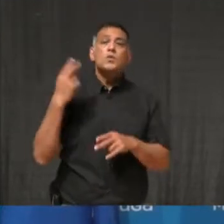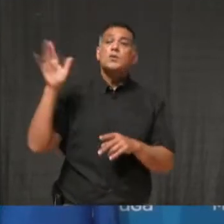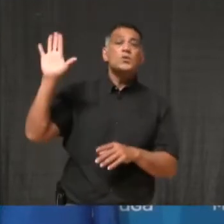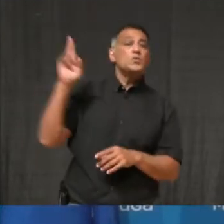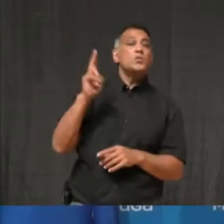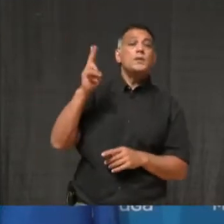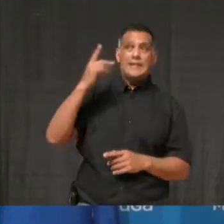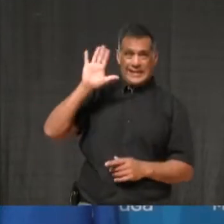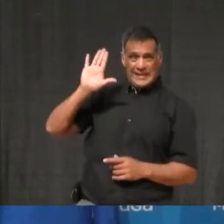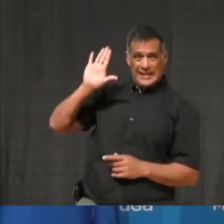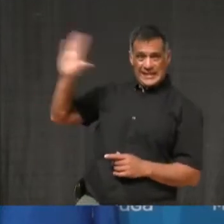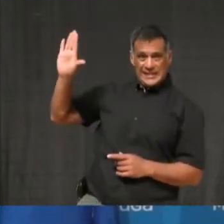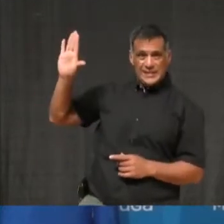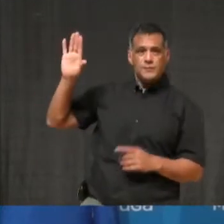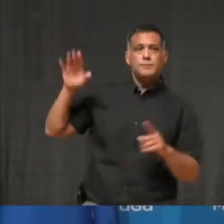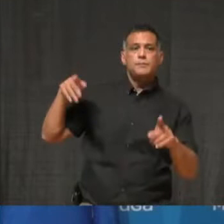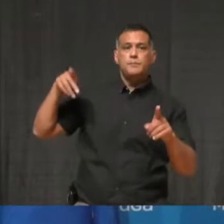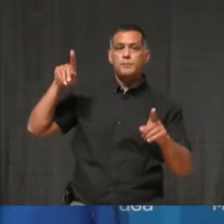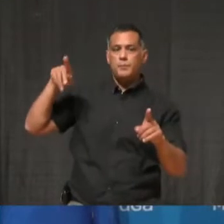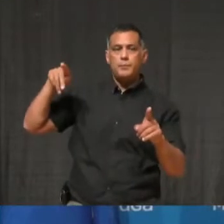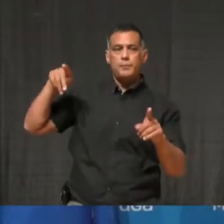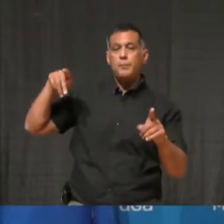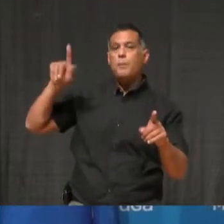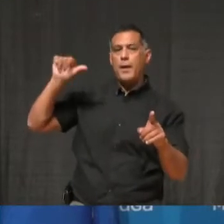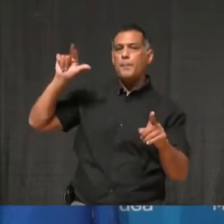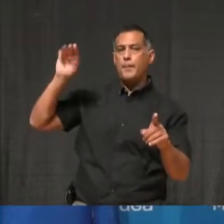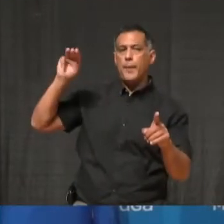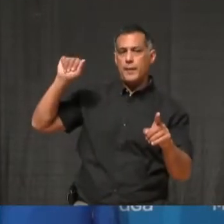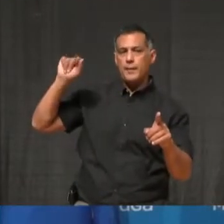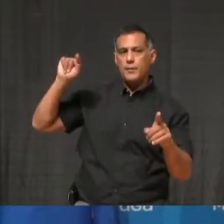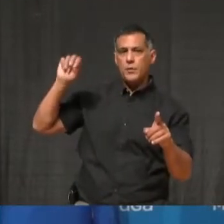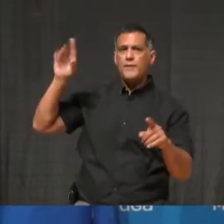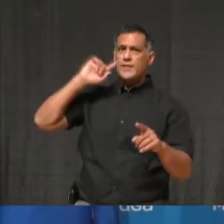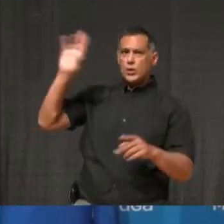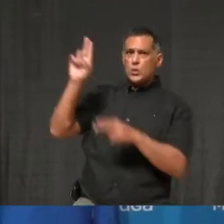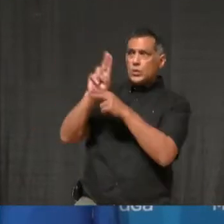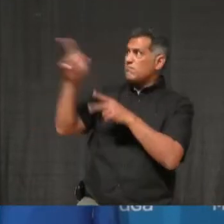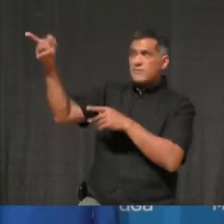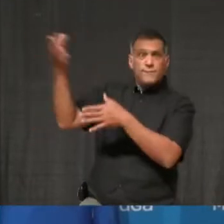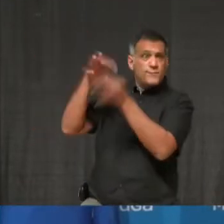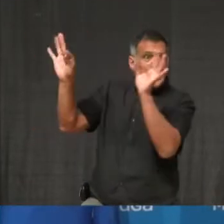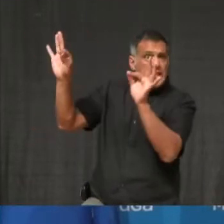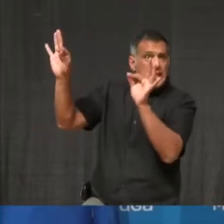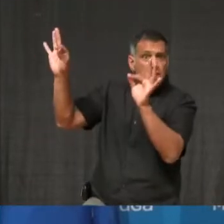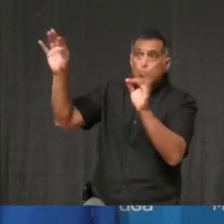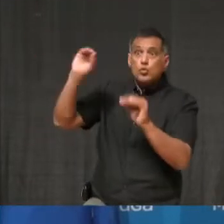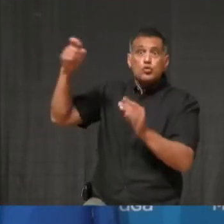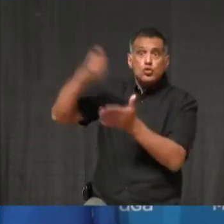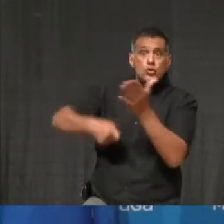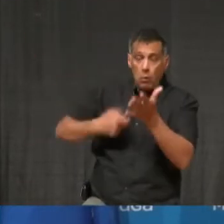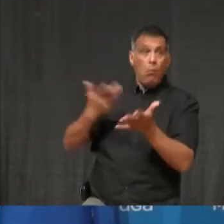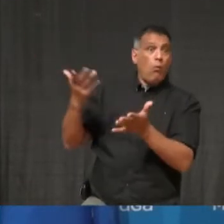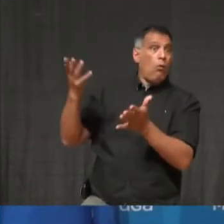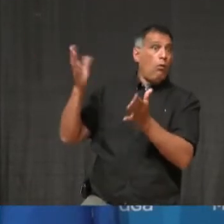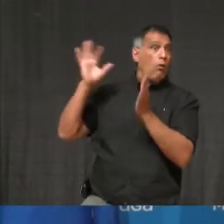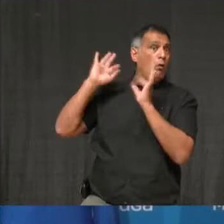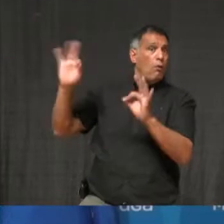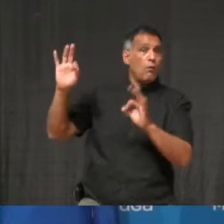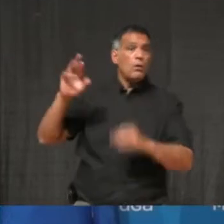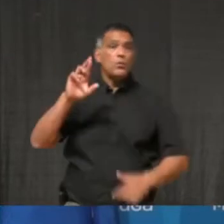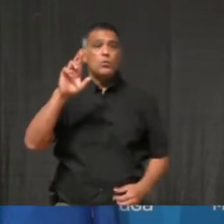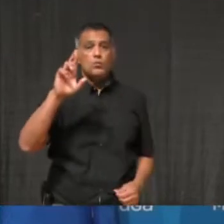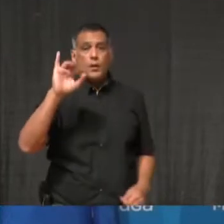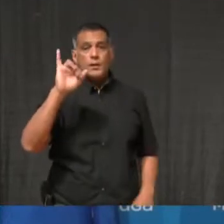of the year. And until November 8th, Ritual One will be waiving all delivery charges for online